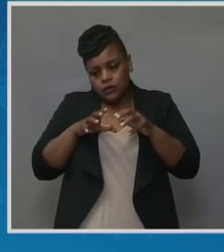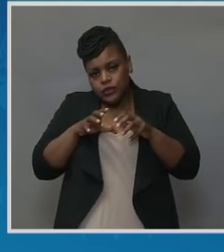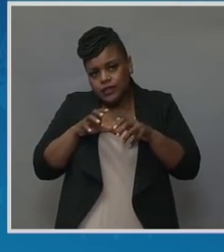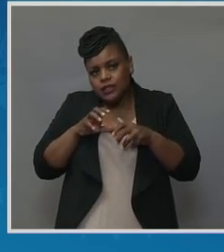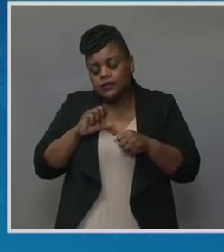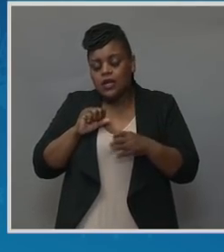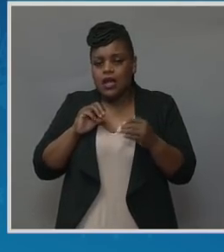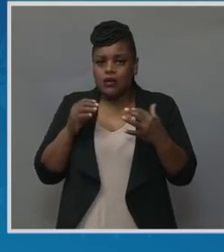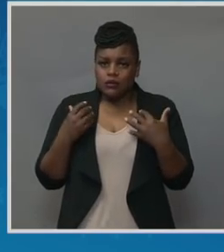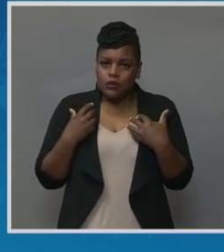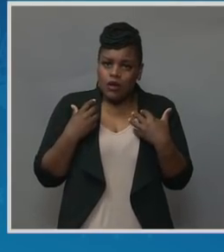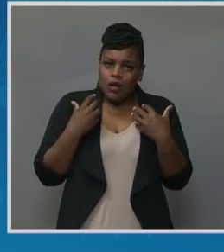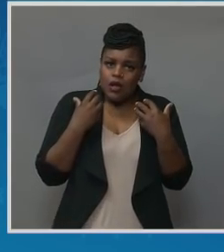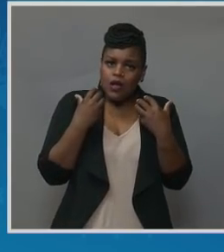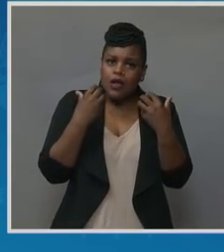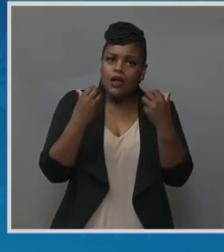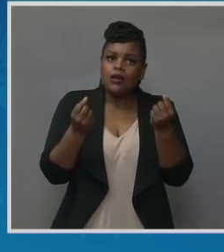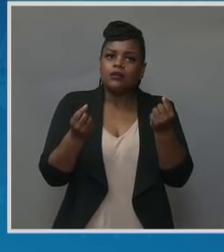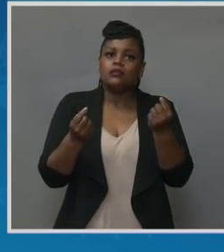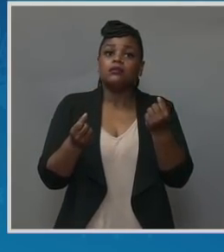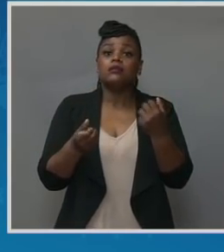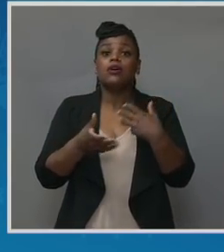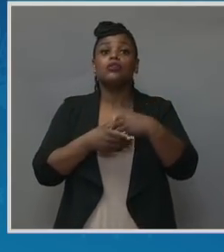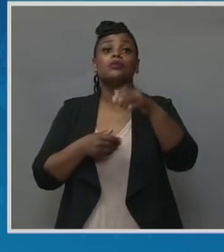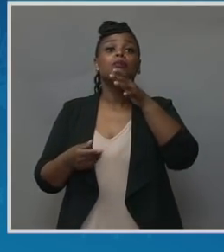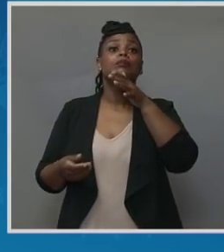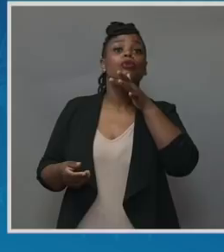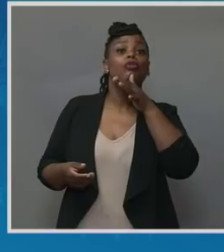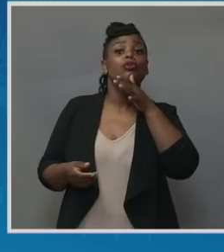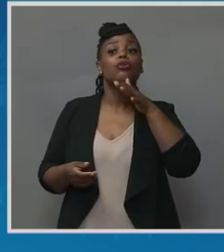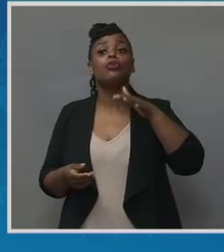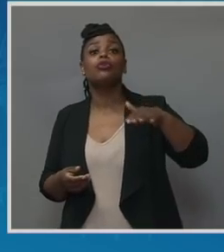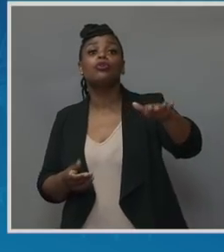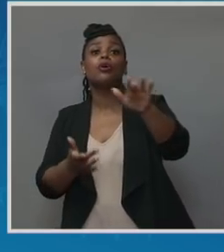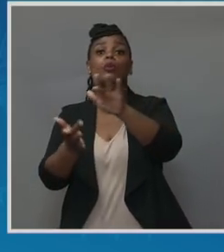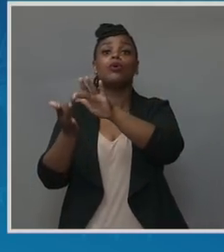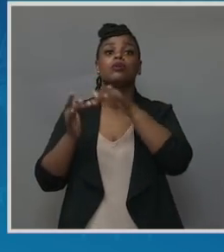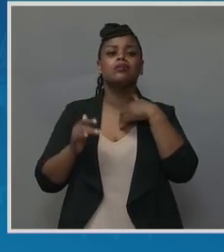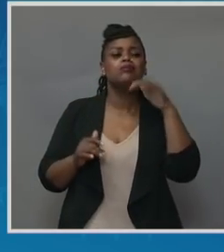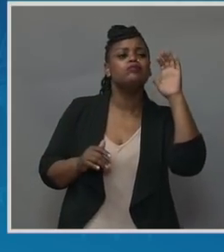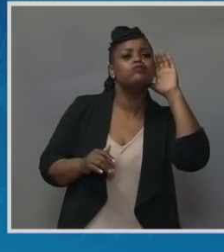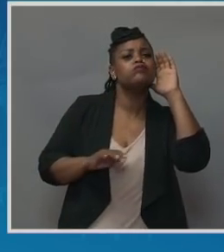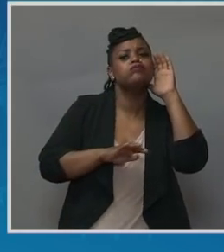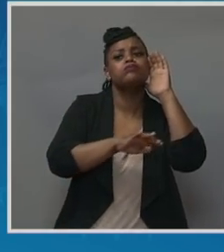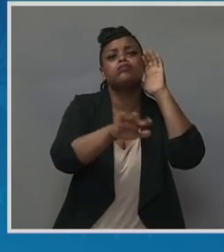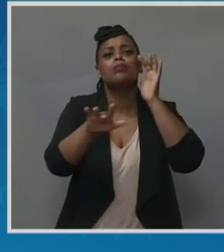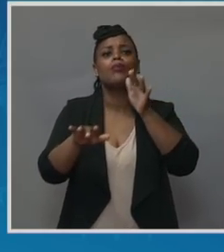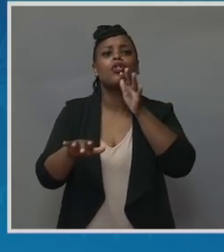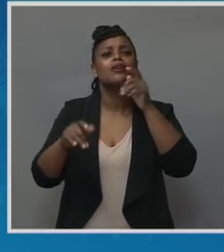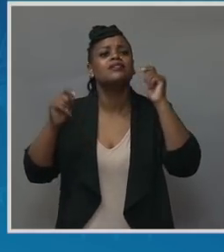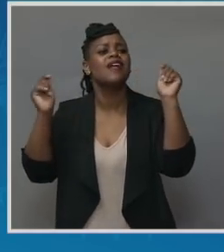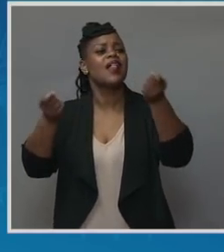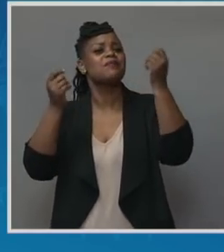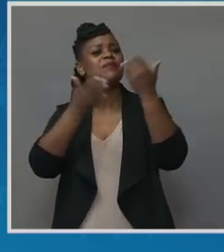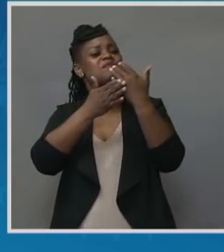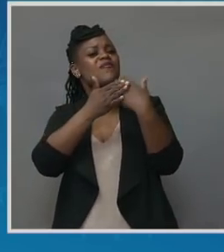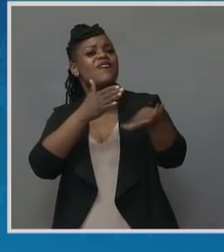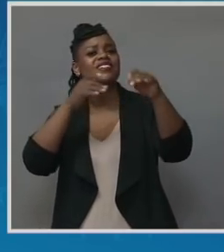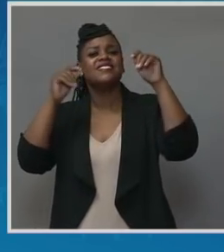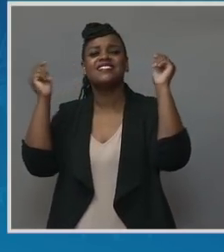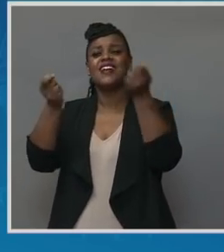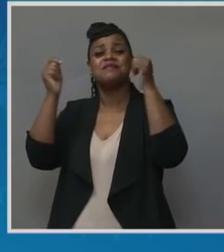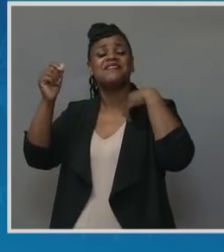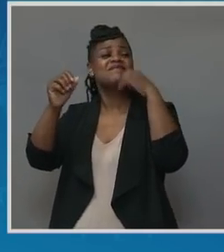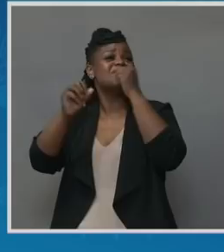Outside of the maternity ward, in my room, I could hear the celebration of other families. I could see the balloons that said, it's a